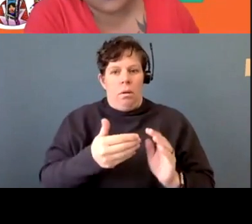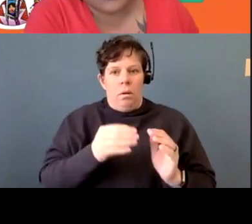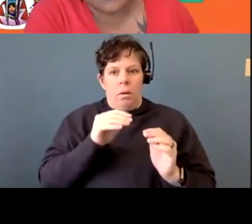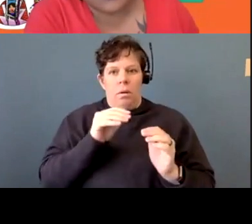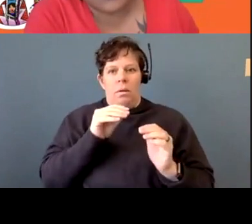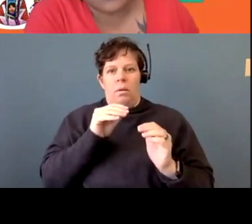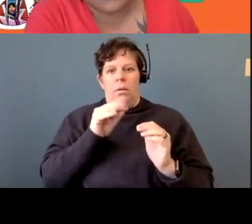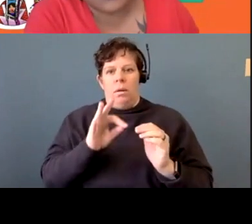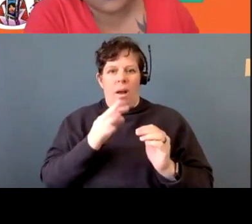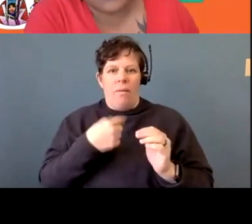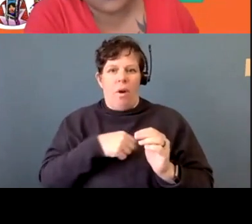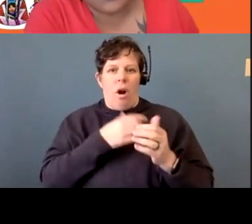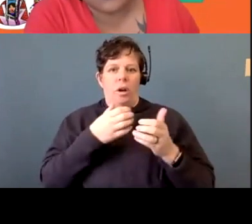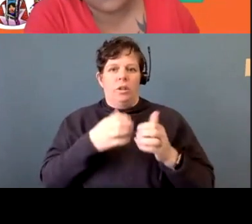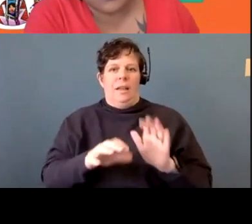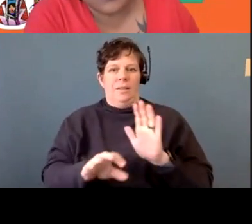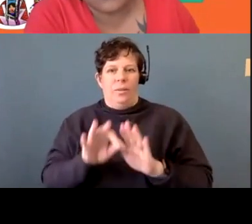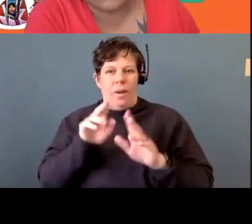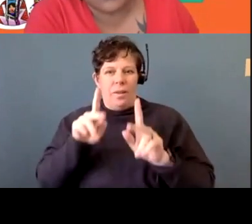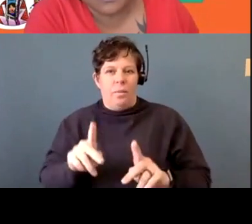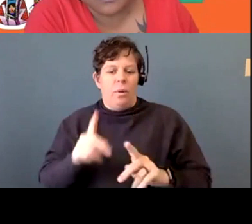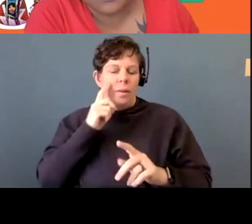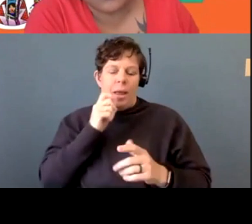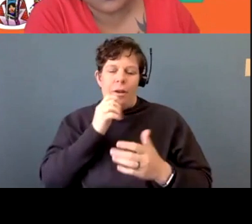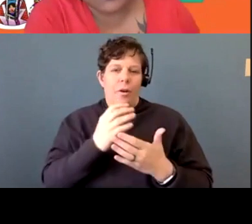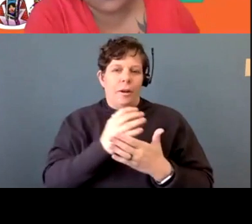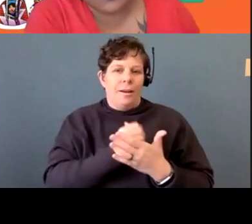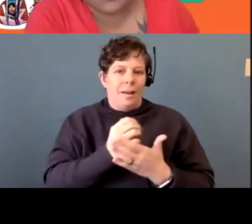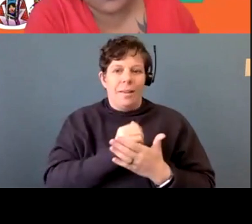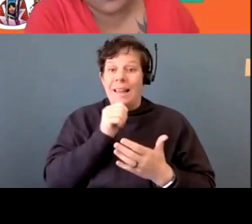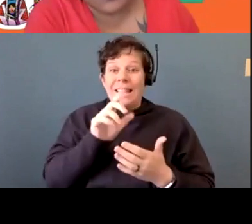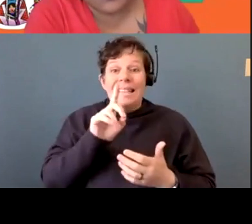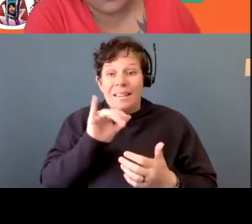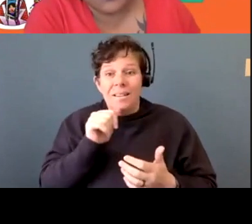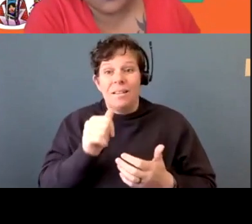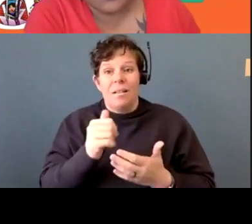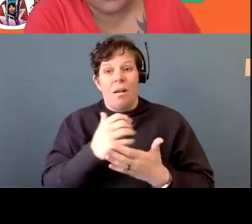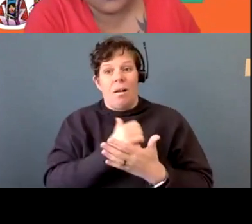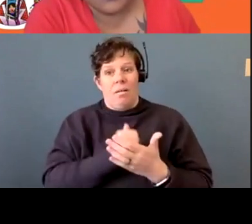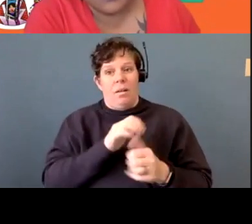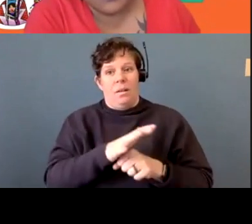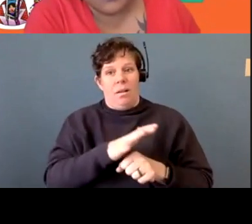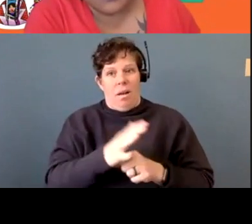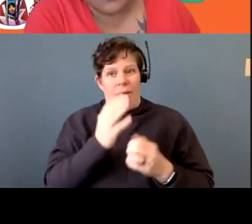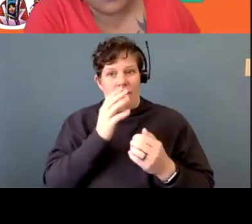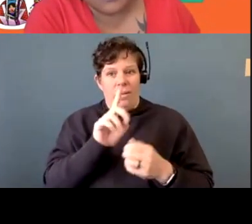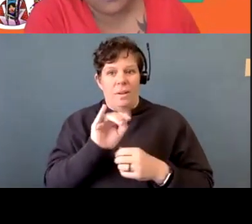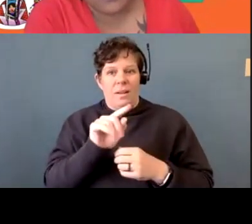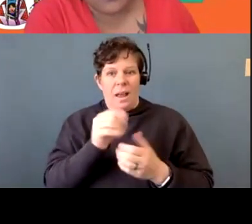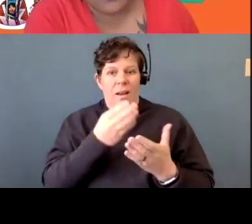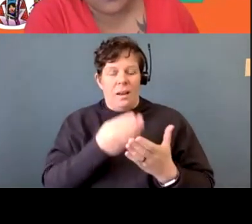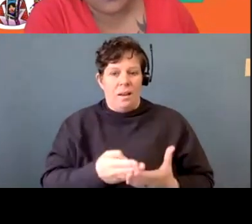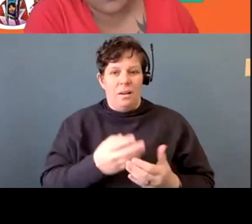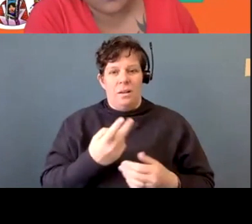end because of that, they couldn't collect enough data. Um, and yeah, me and Marlene have